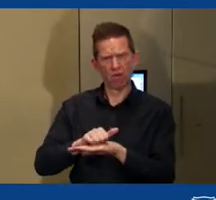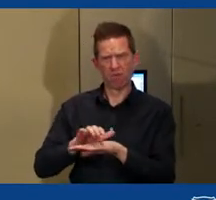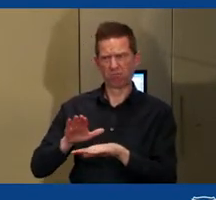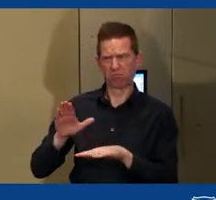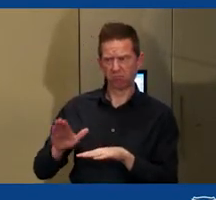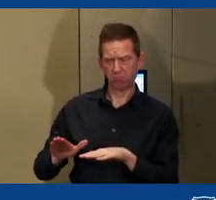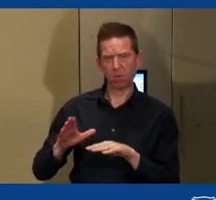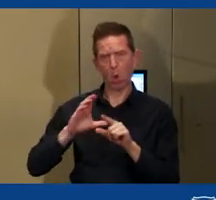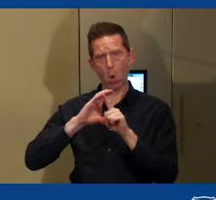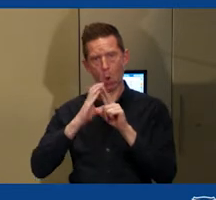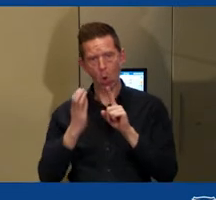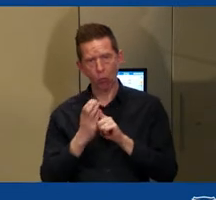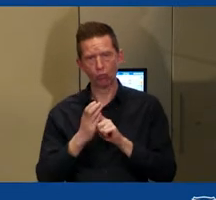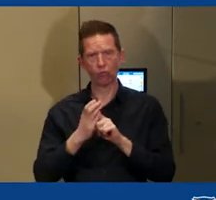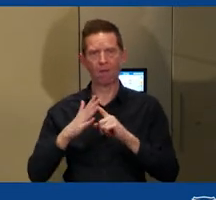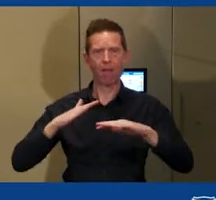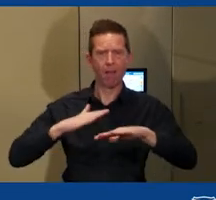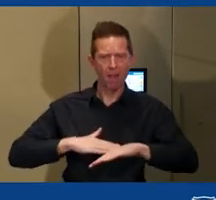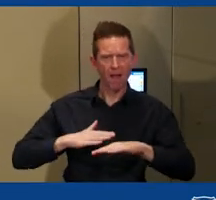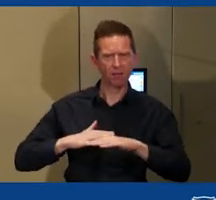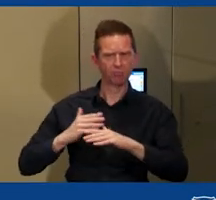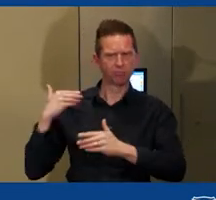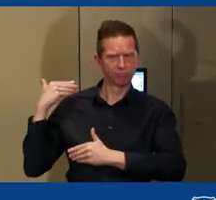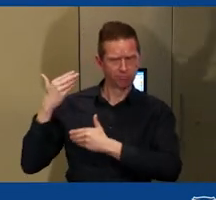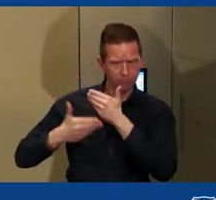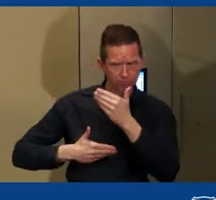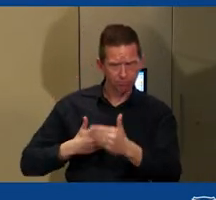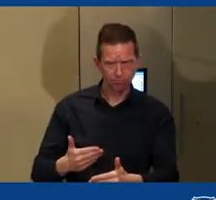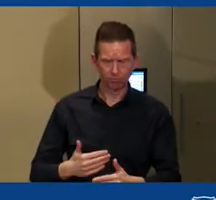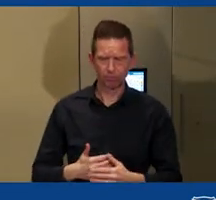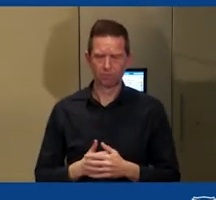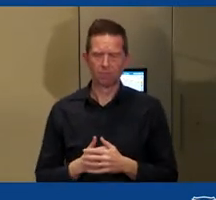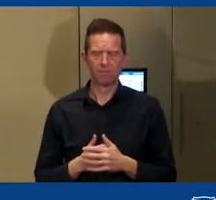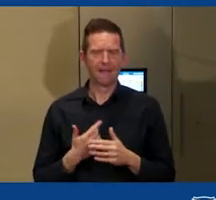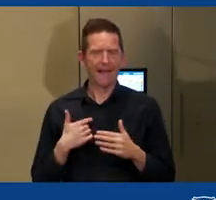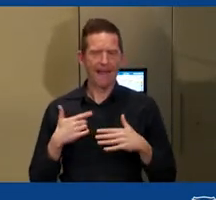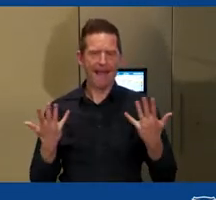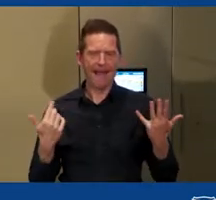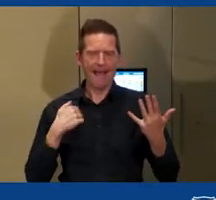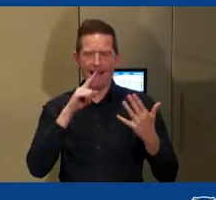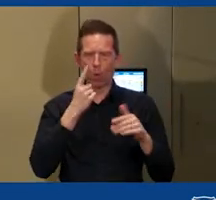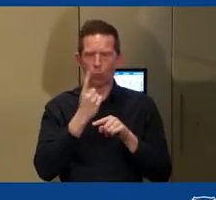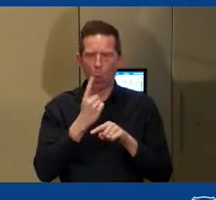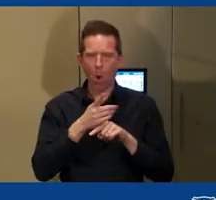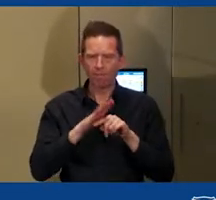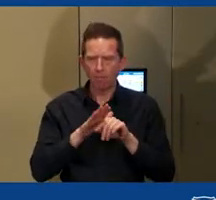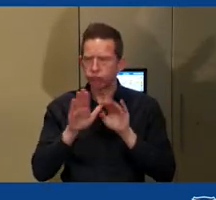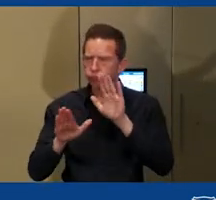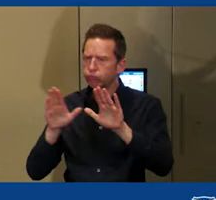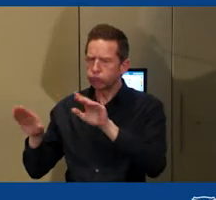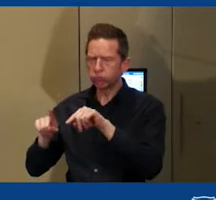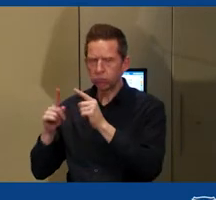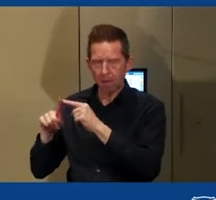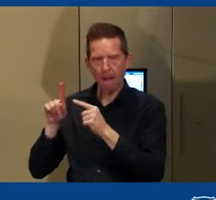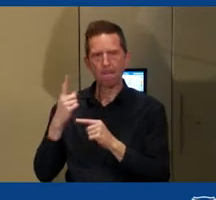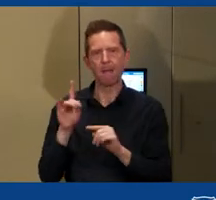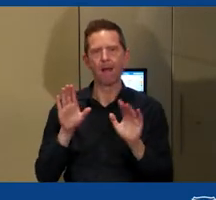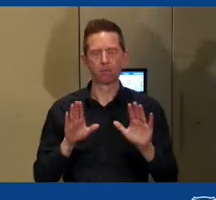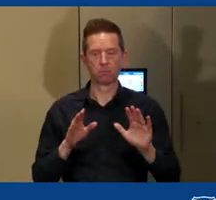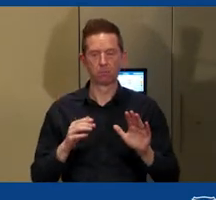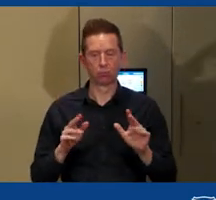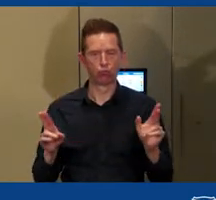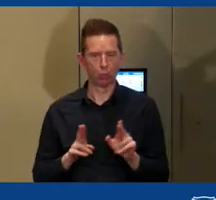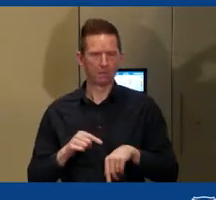in many, many ways, and I won't have time to talk about all of the ways. So, in my allocated few minutes,